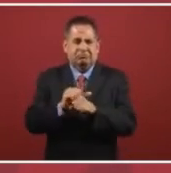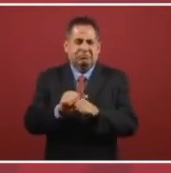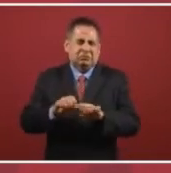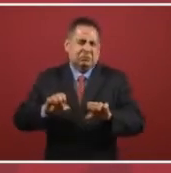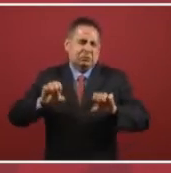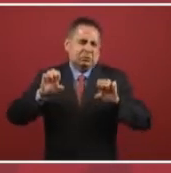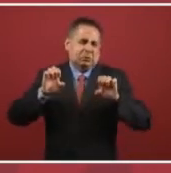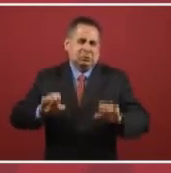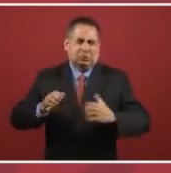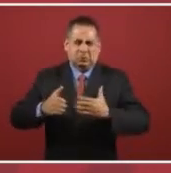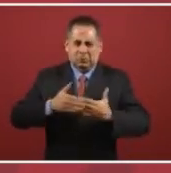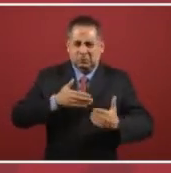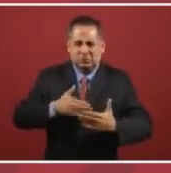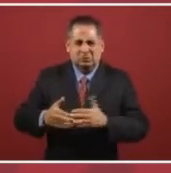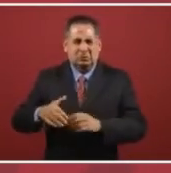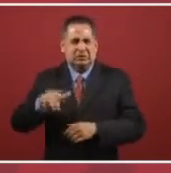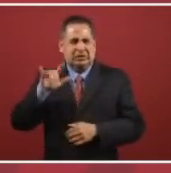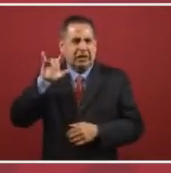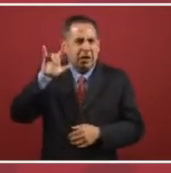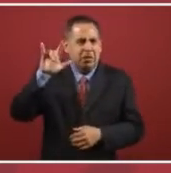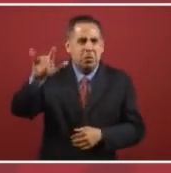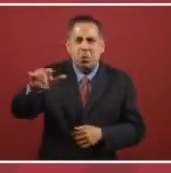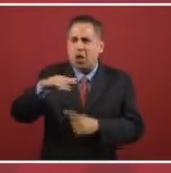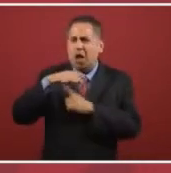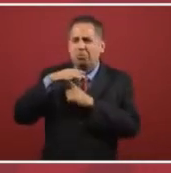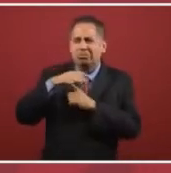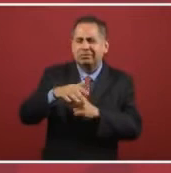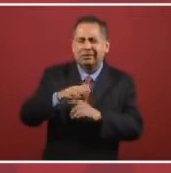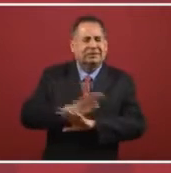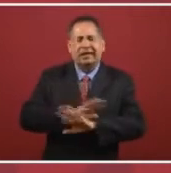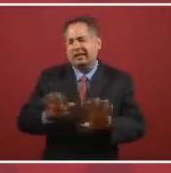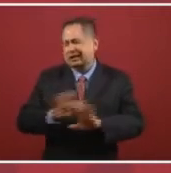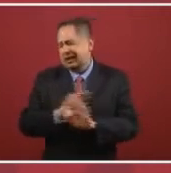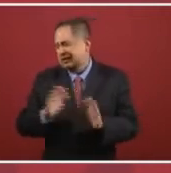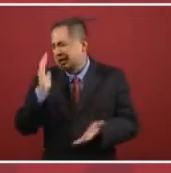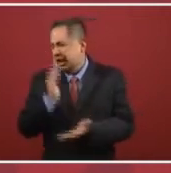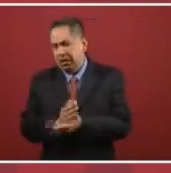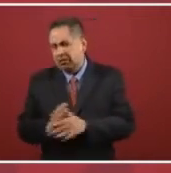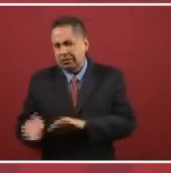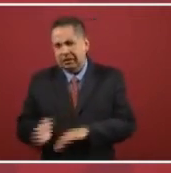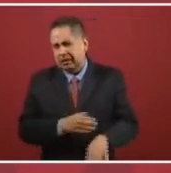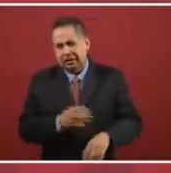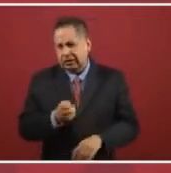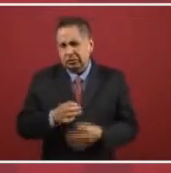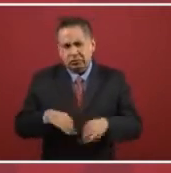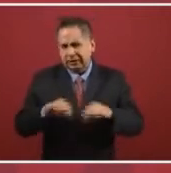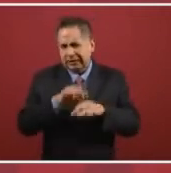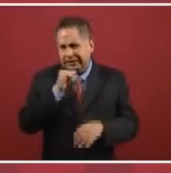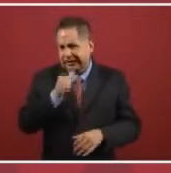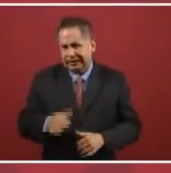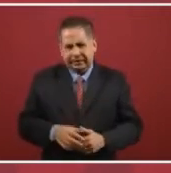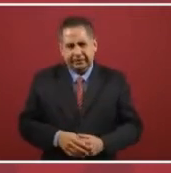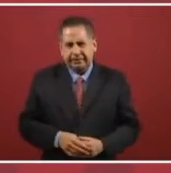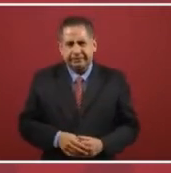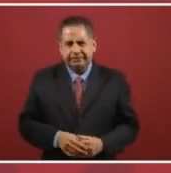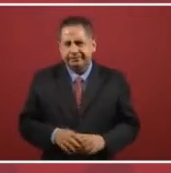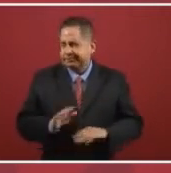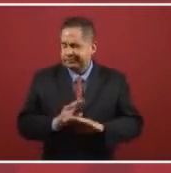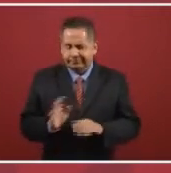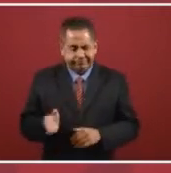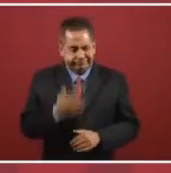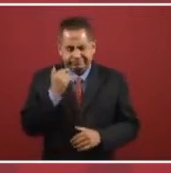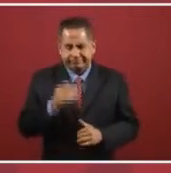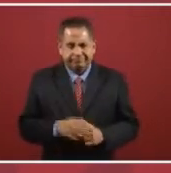Well, it's not important for the workers to, or employees, uh, public